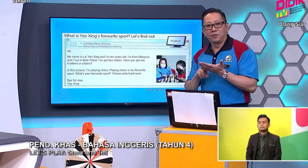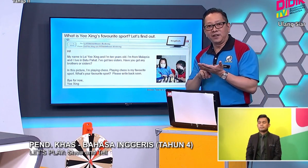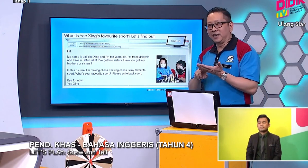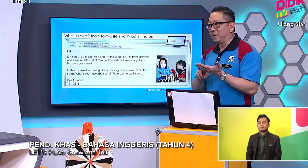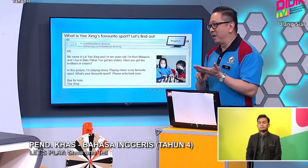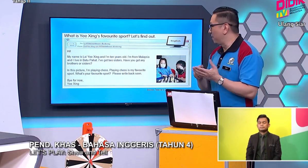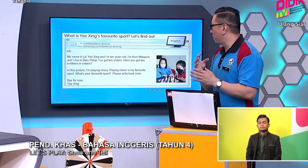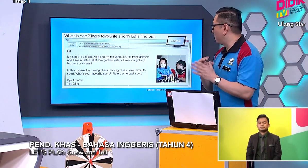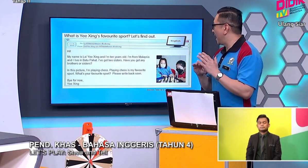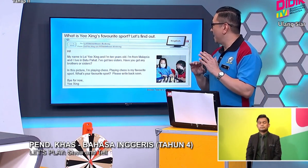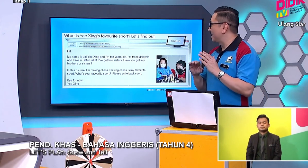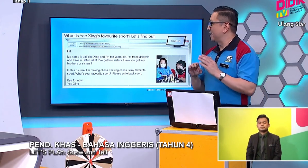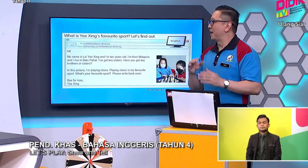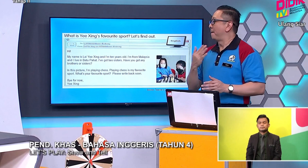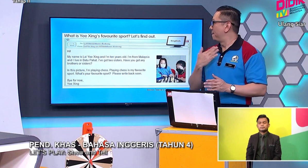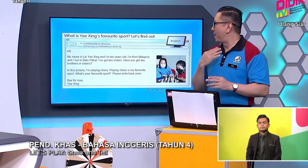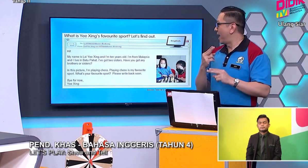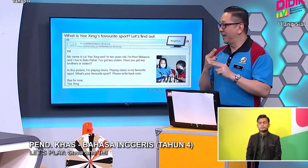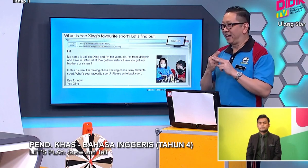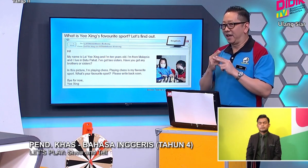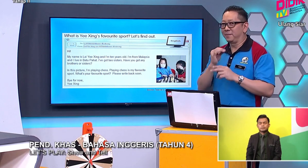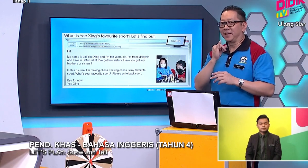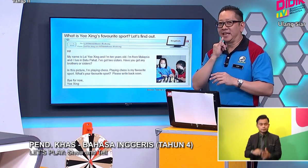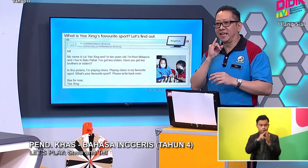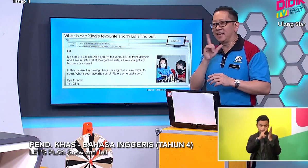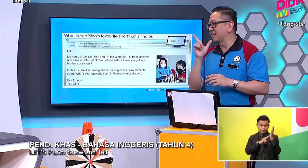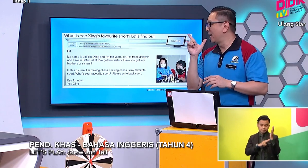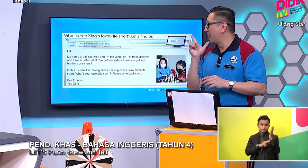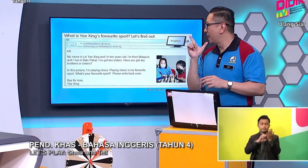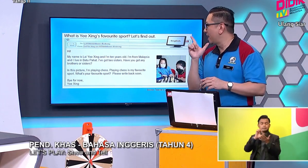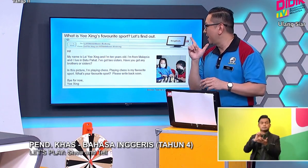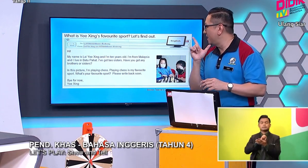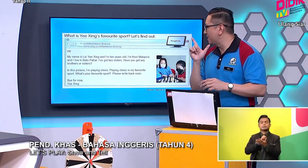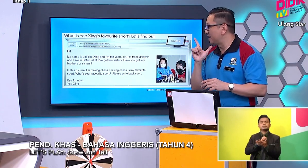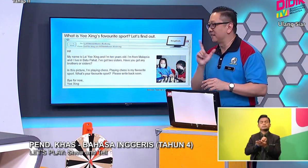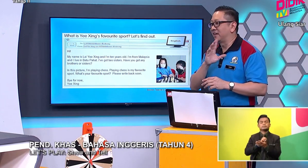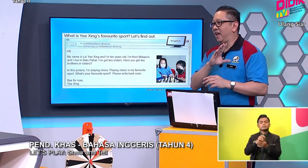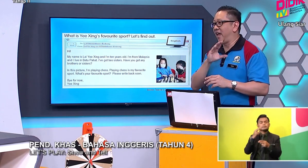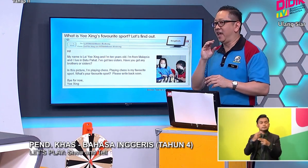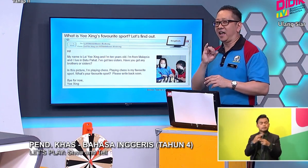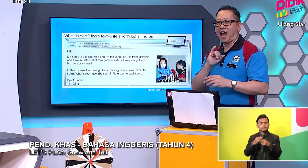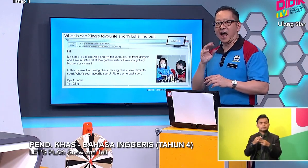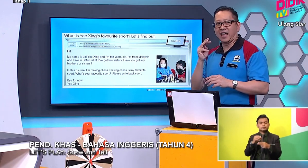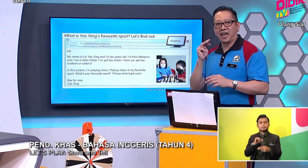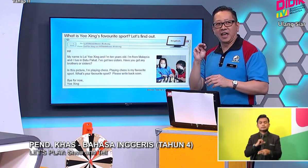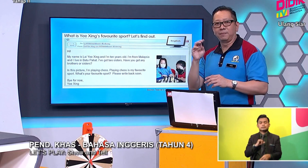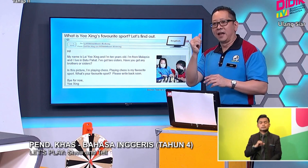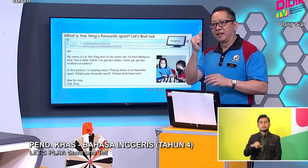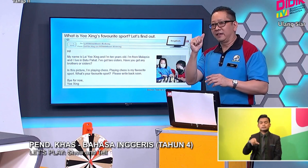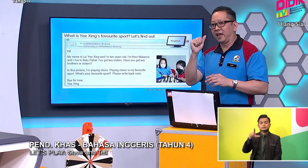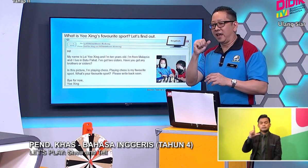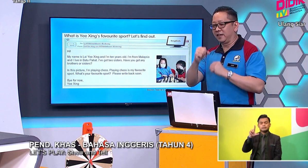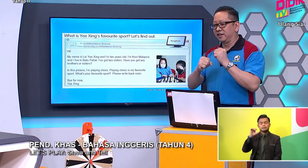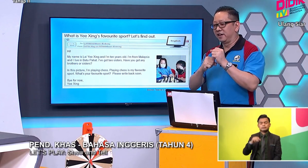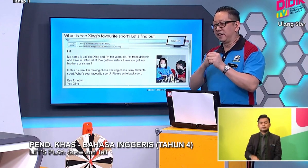Let me read the email from Lai Isin. My name is Lai Isin. And I am